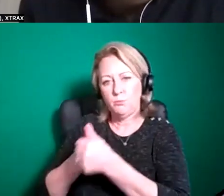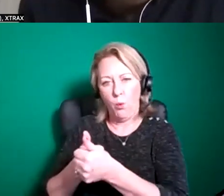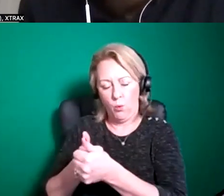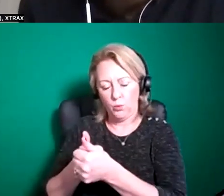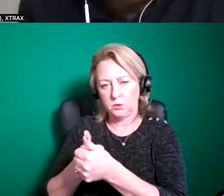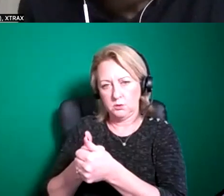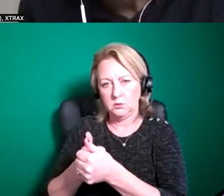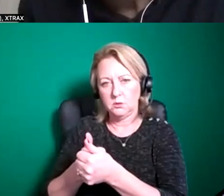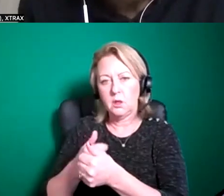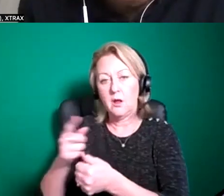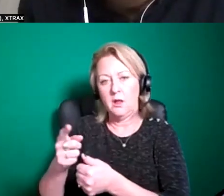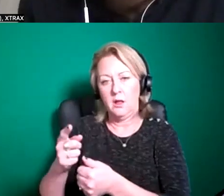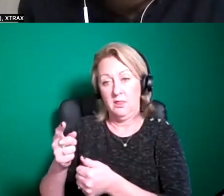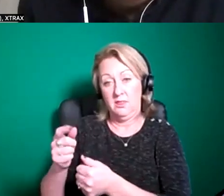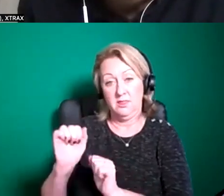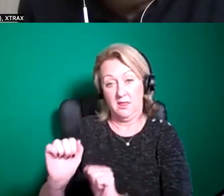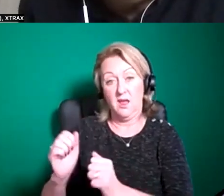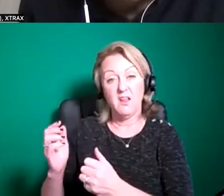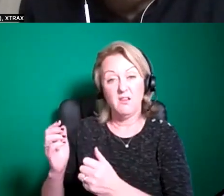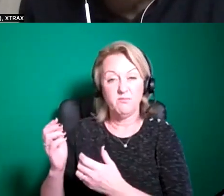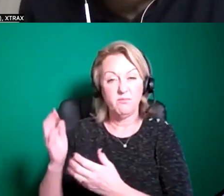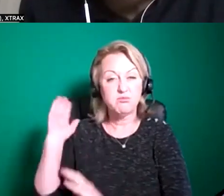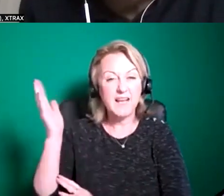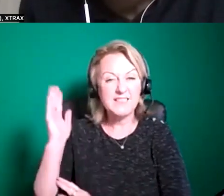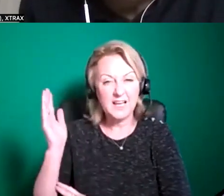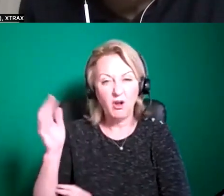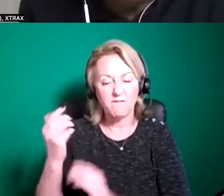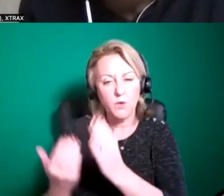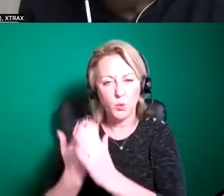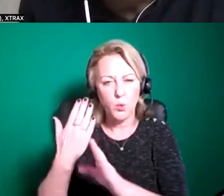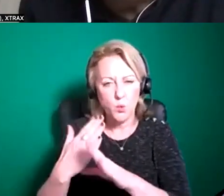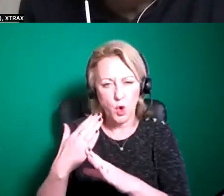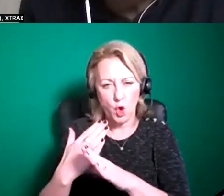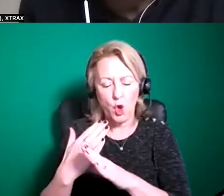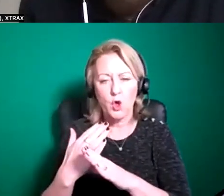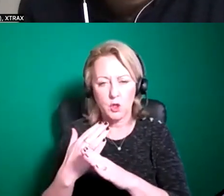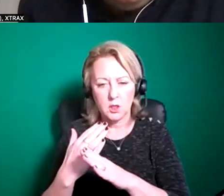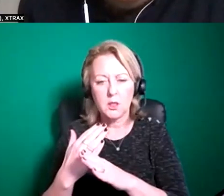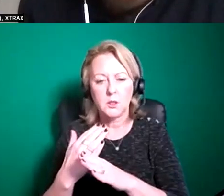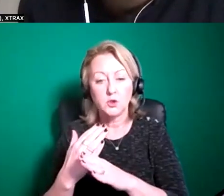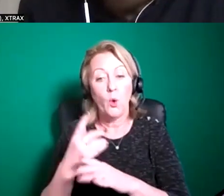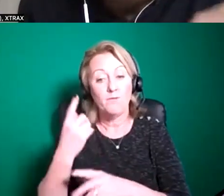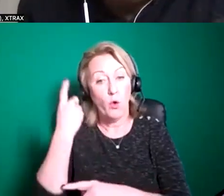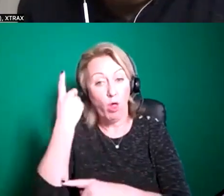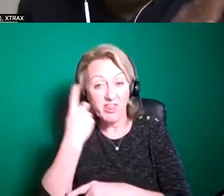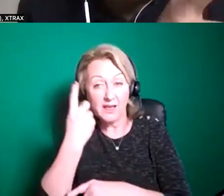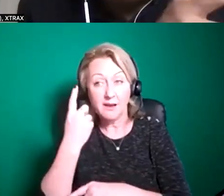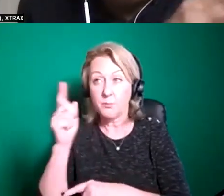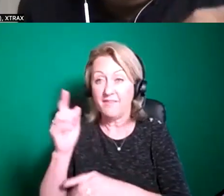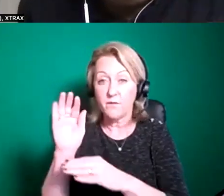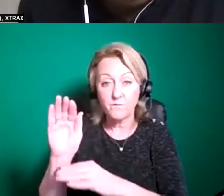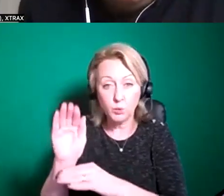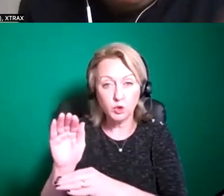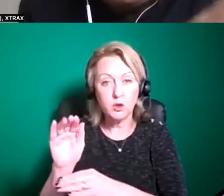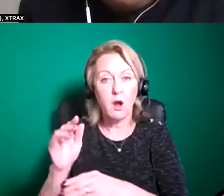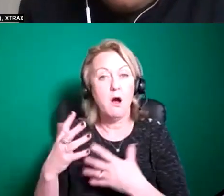new pieces of work and so if you're thinking about submitting something for touring support in the future and if you've already had kind